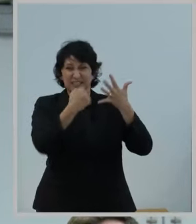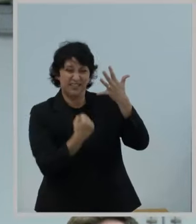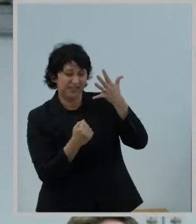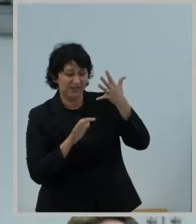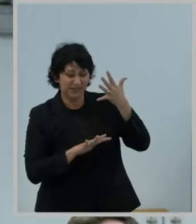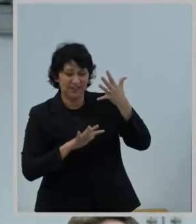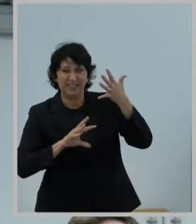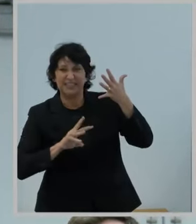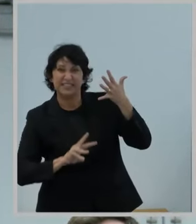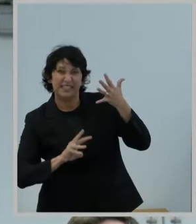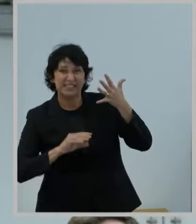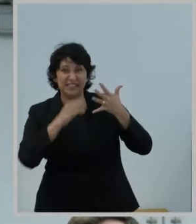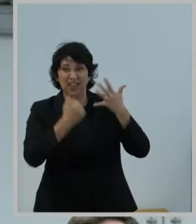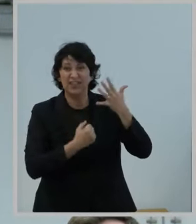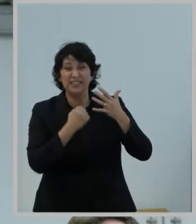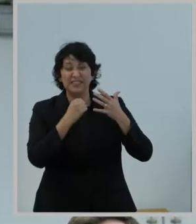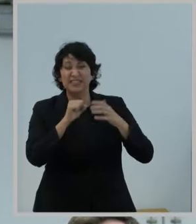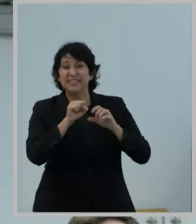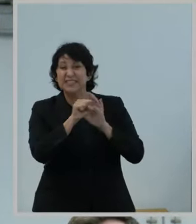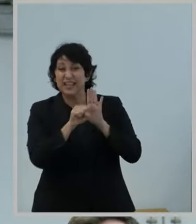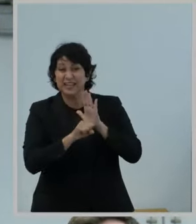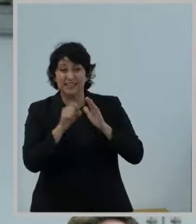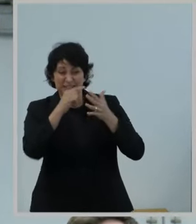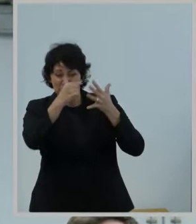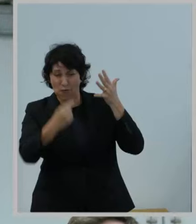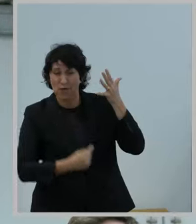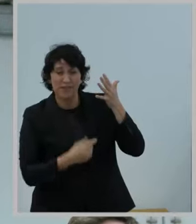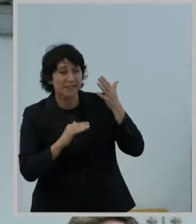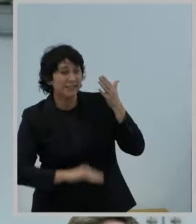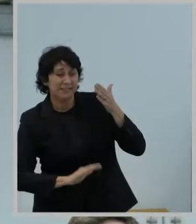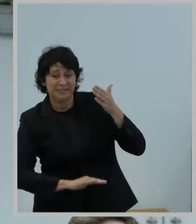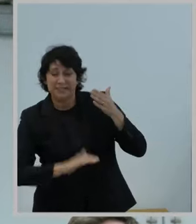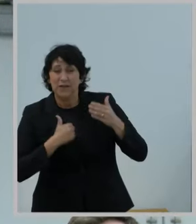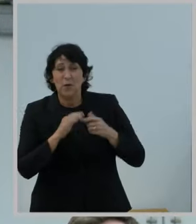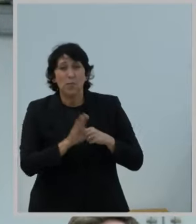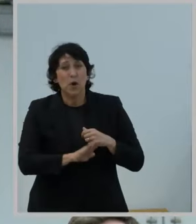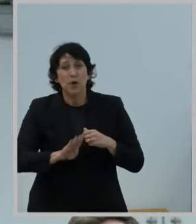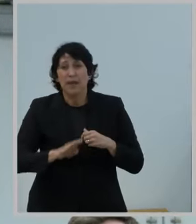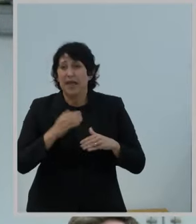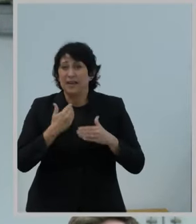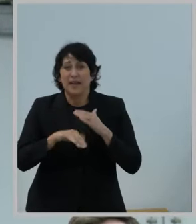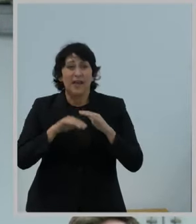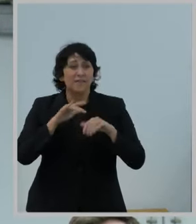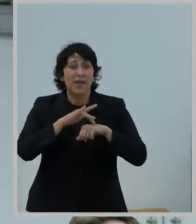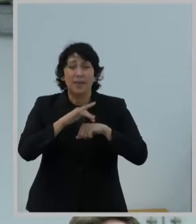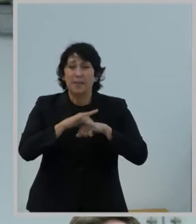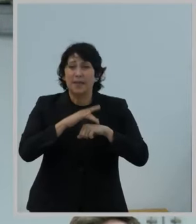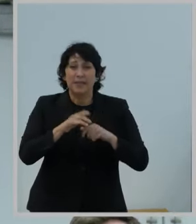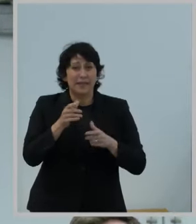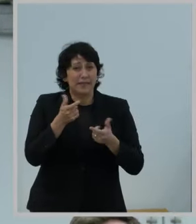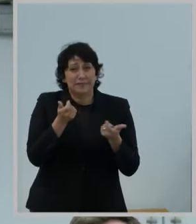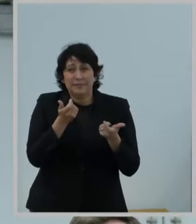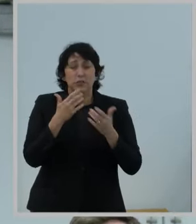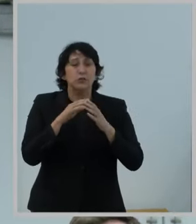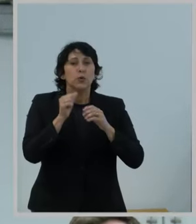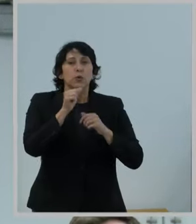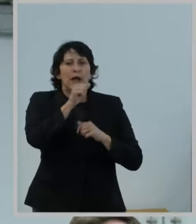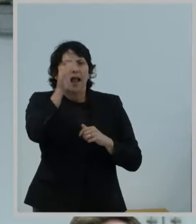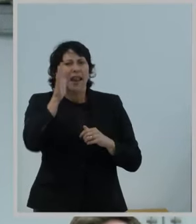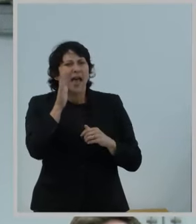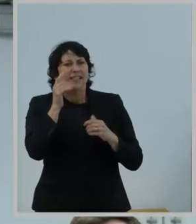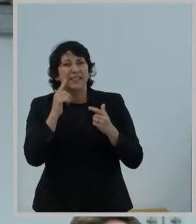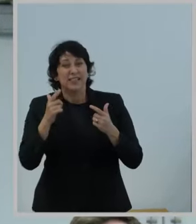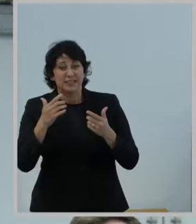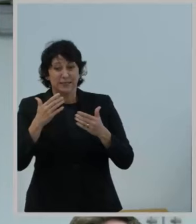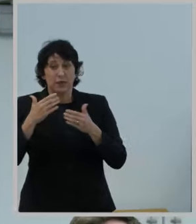for broadband availability. The support terms of the current FCC funding mechanisms targeting Alaska are scheduled to end